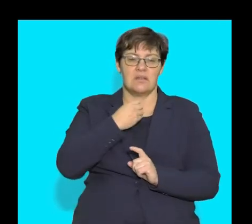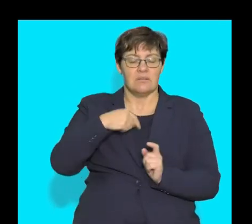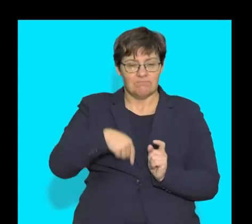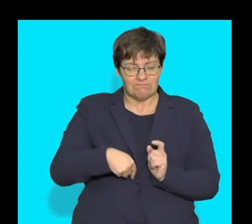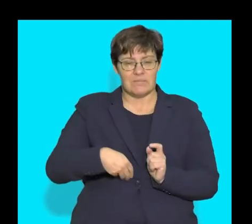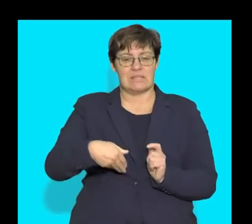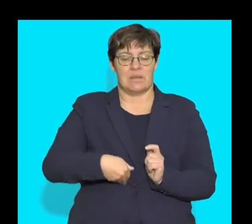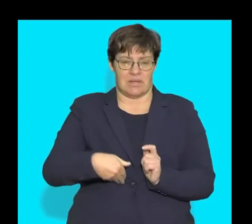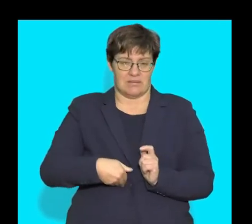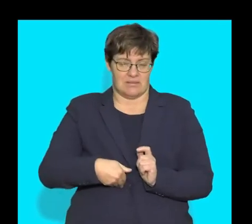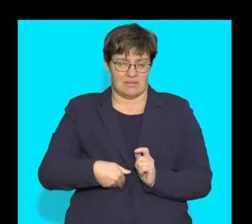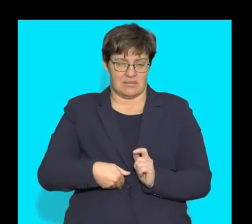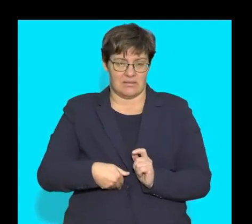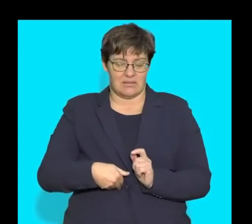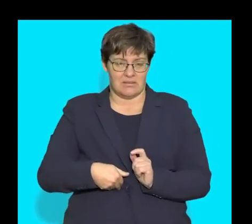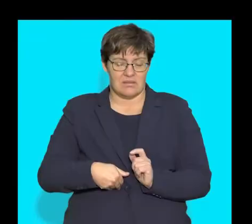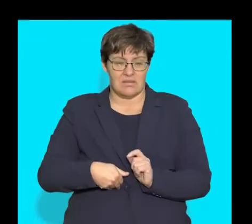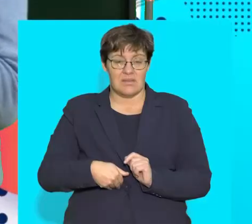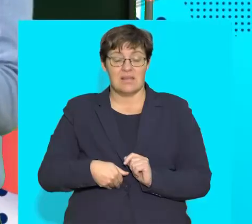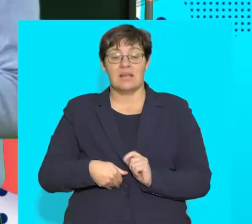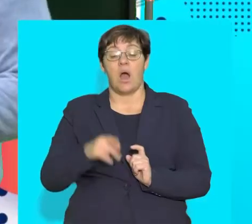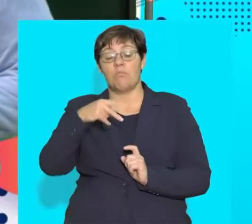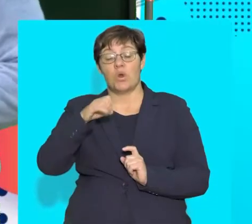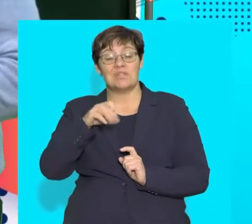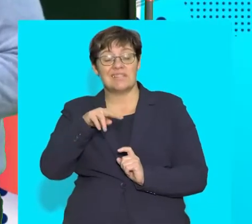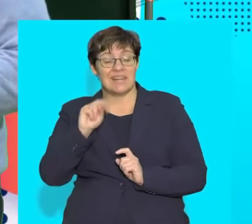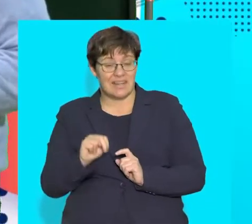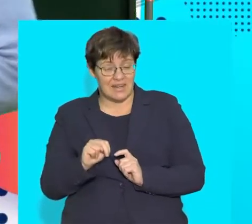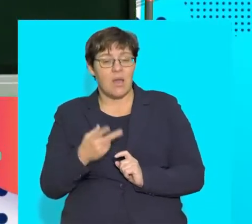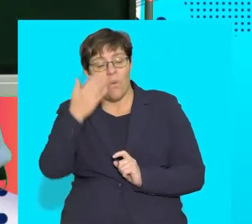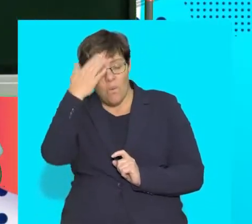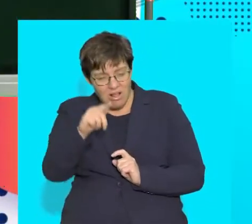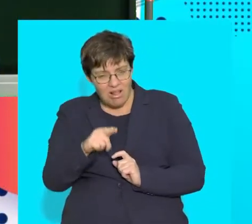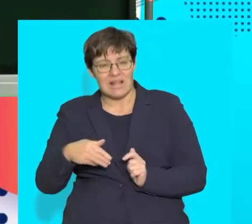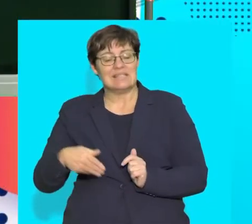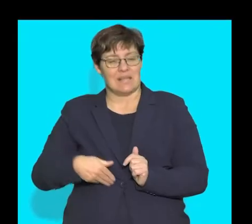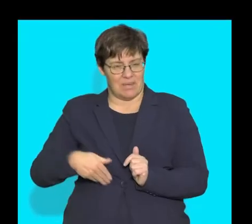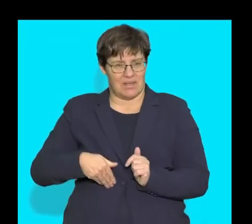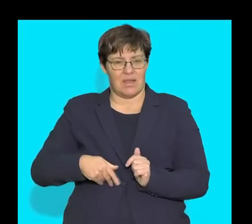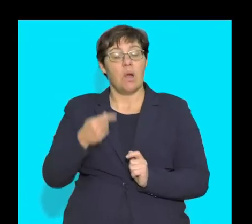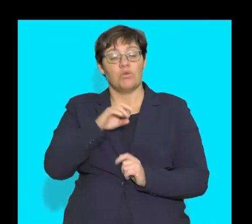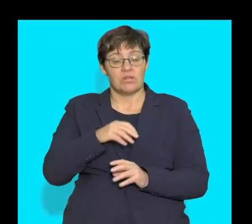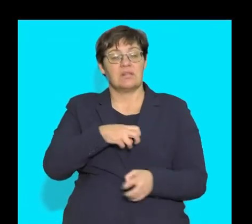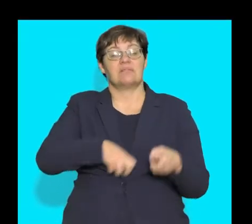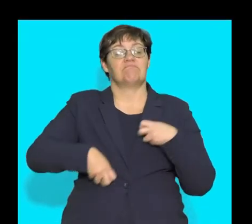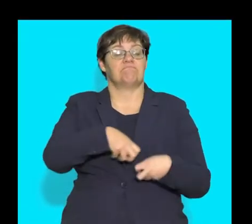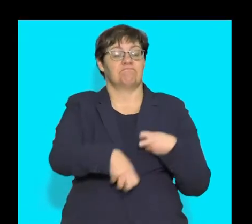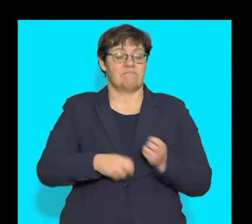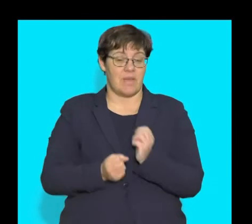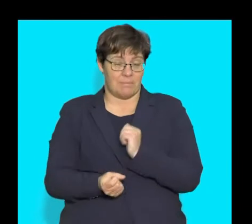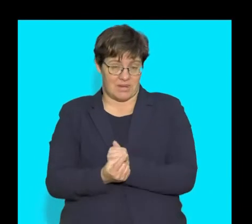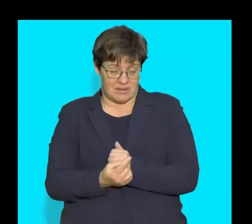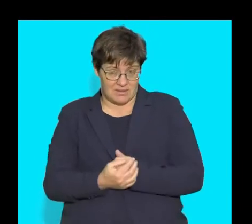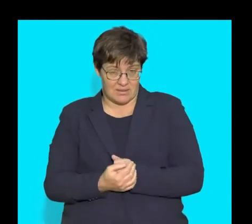into the stomach. Being a protein, we know that in the stomach, protein digestion